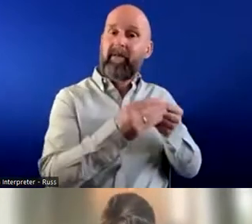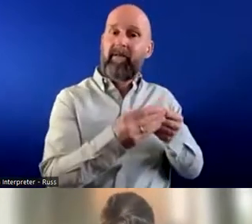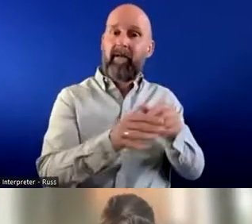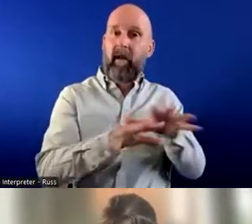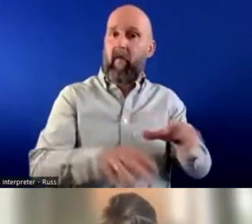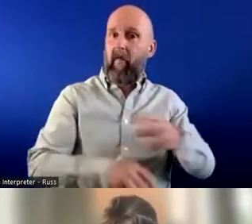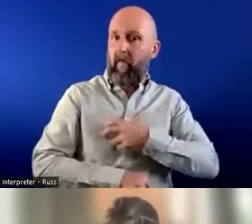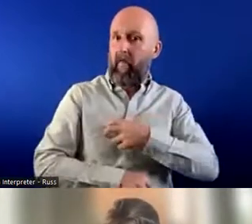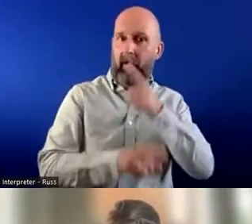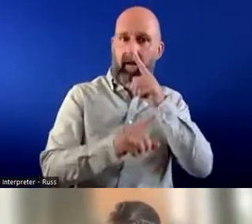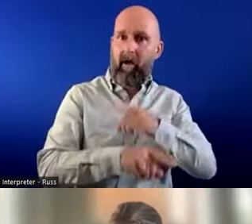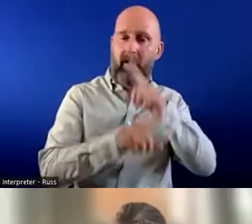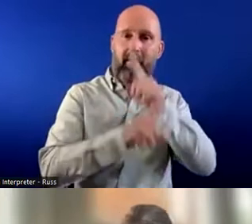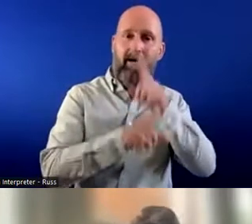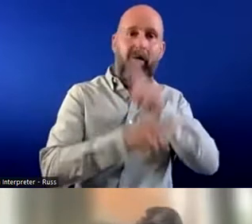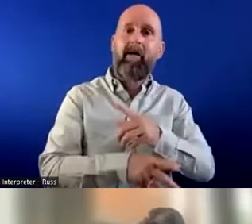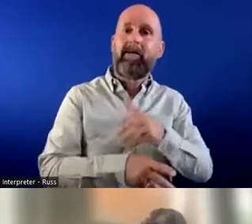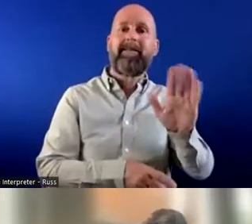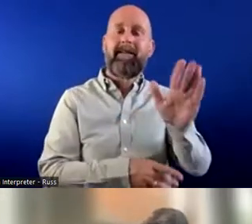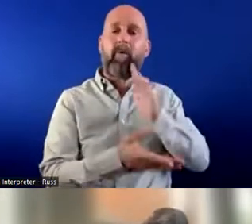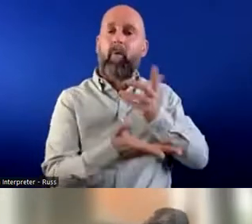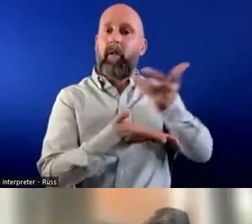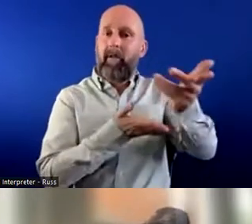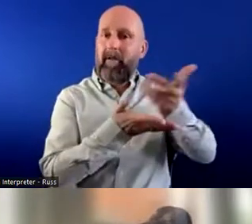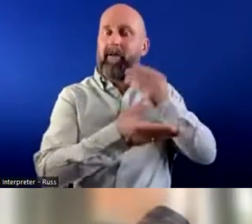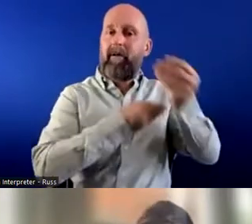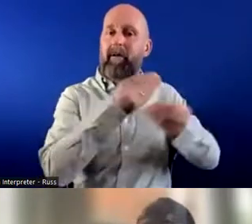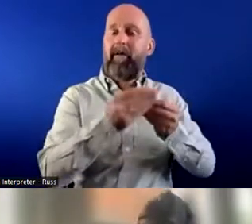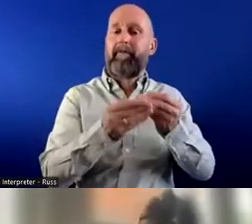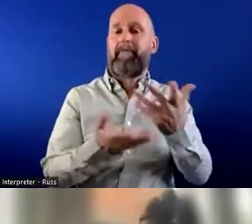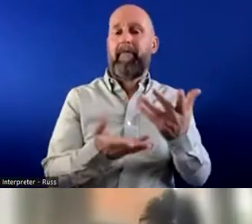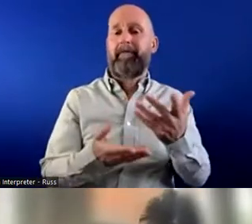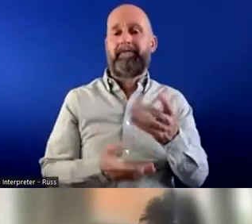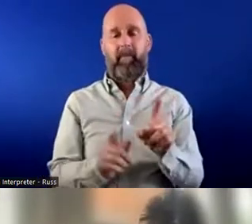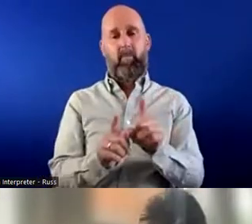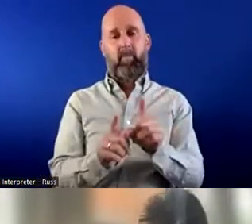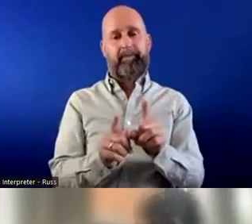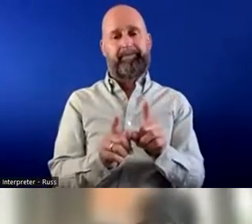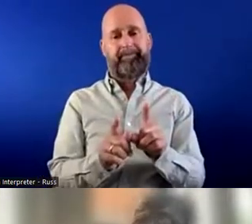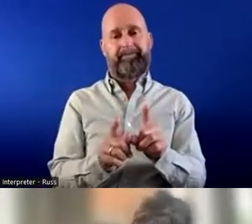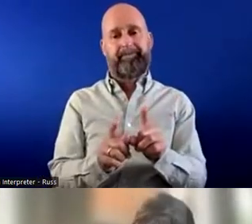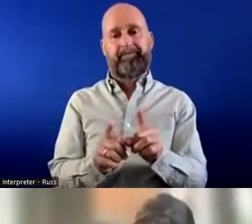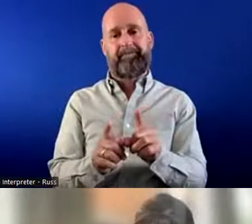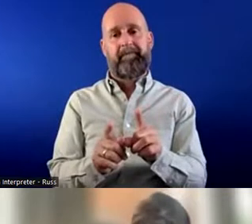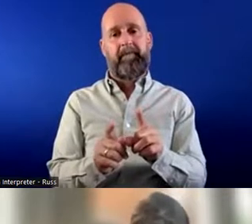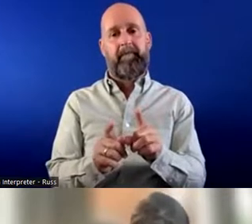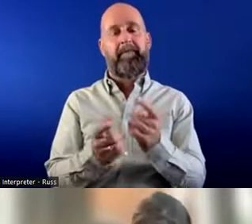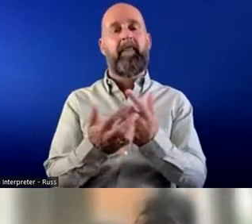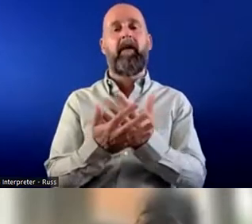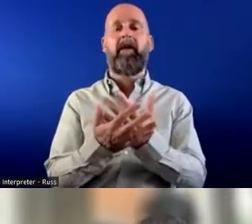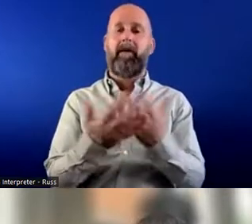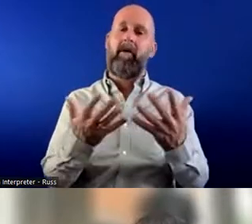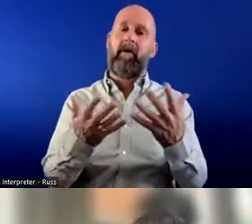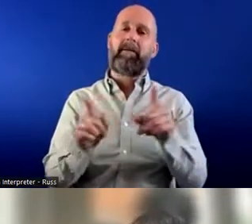scary that they just choose not to do it. In Northern Ireland, I suppose with the like most places in the UK,